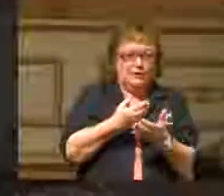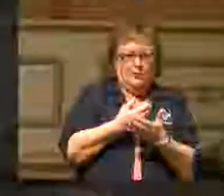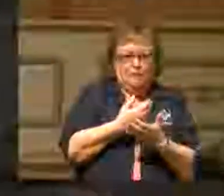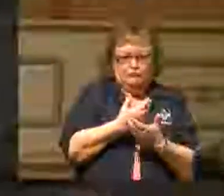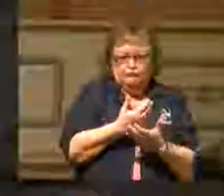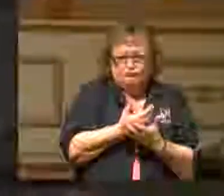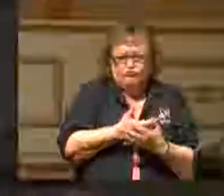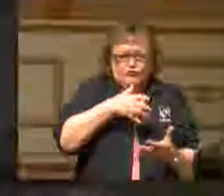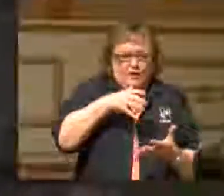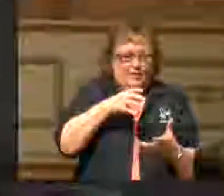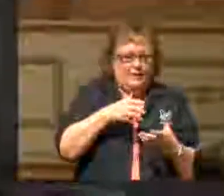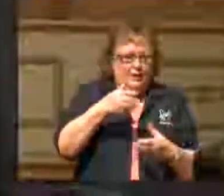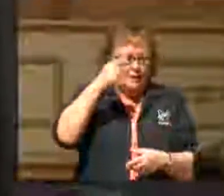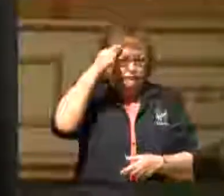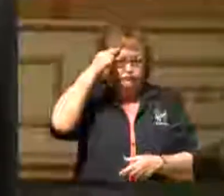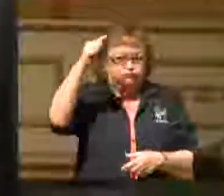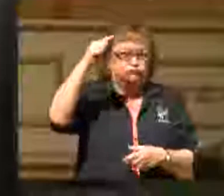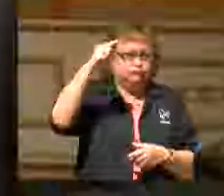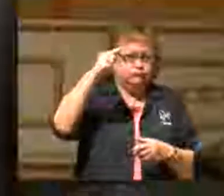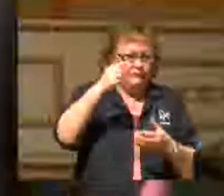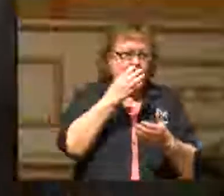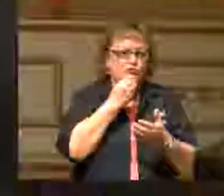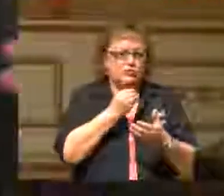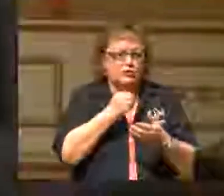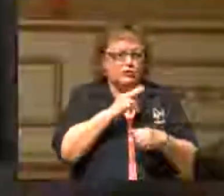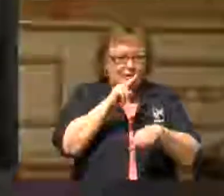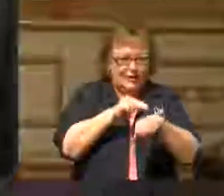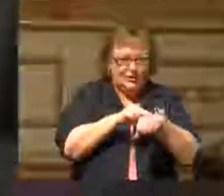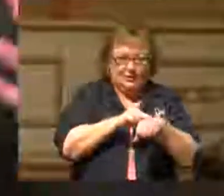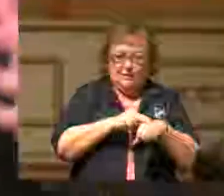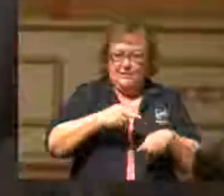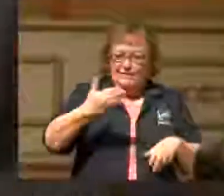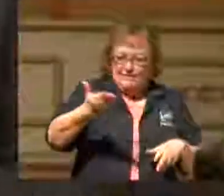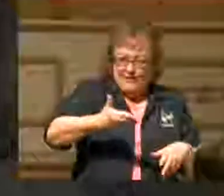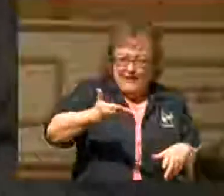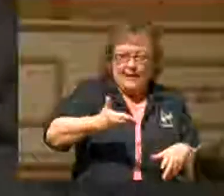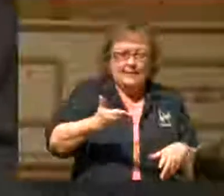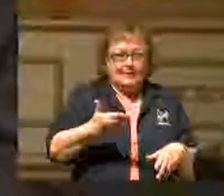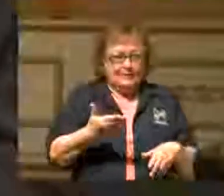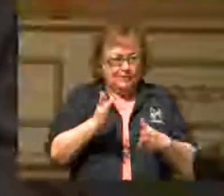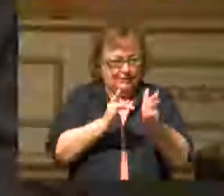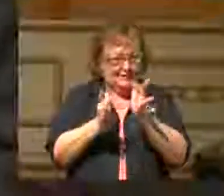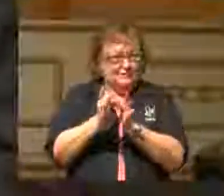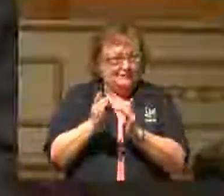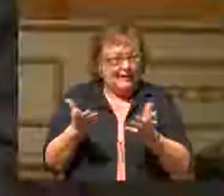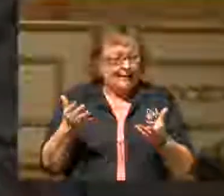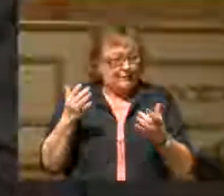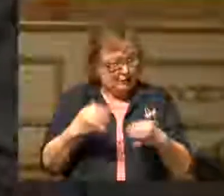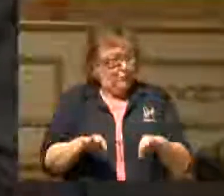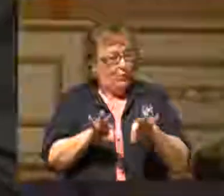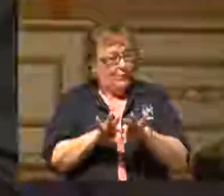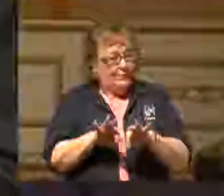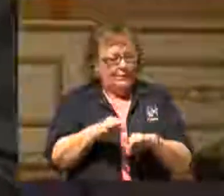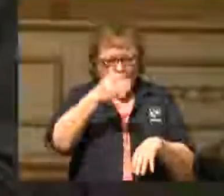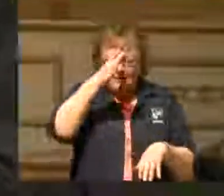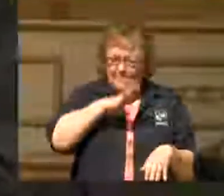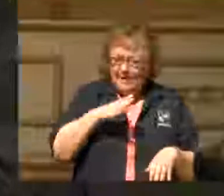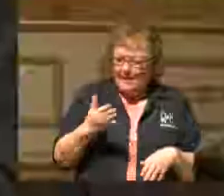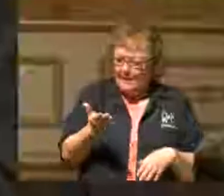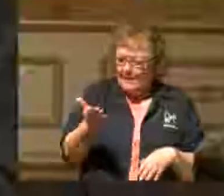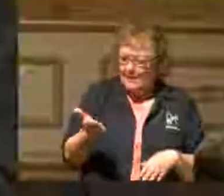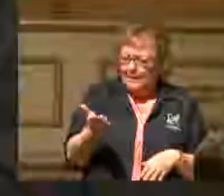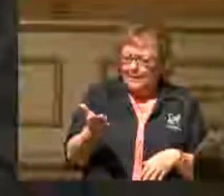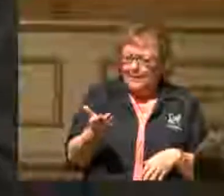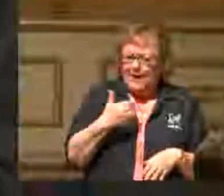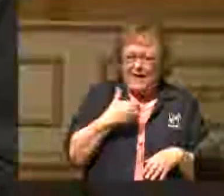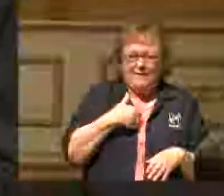many of them. And so he was invited, and it was a pretty important thing. There was a man there who had, the Bible says, the